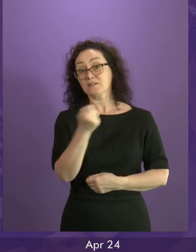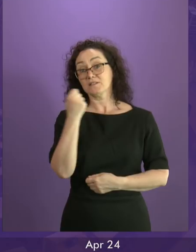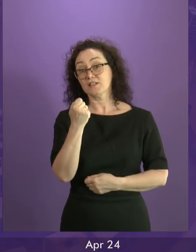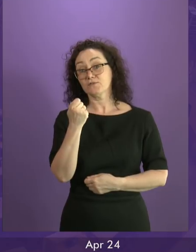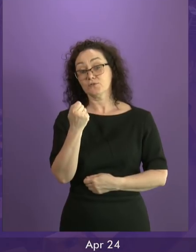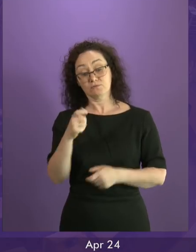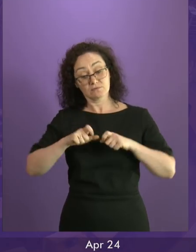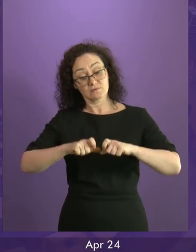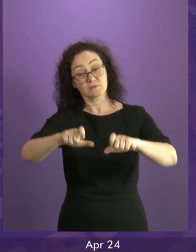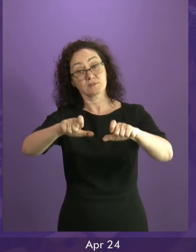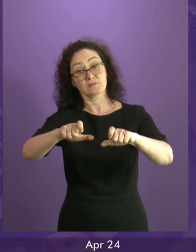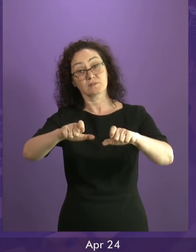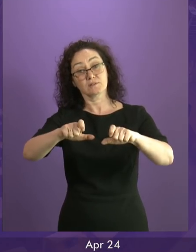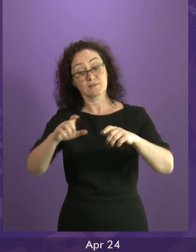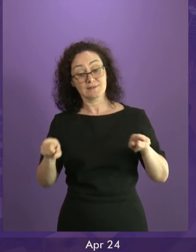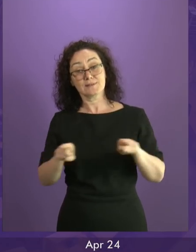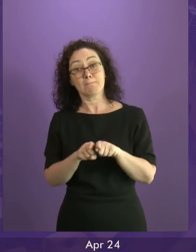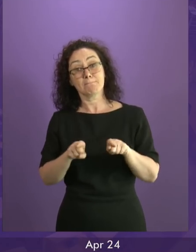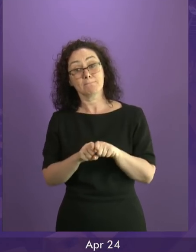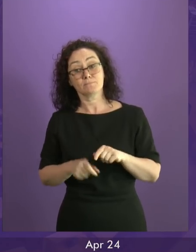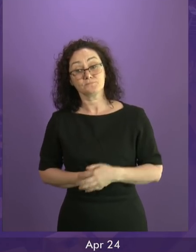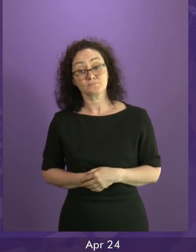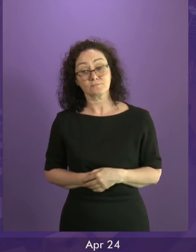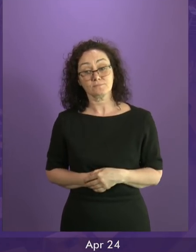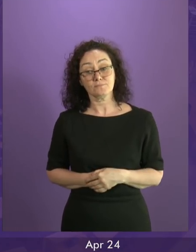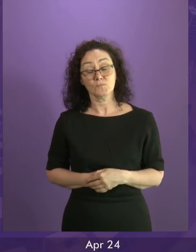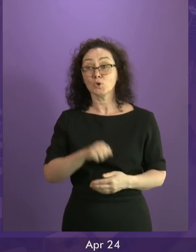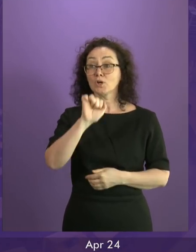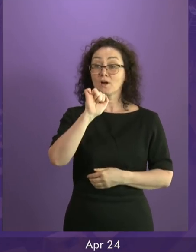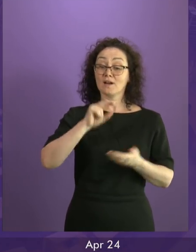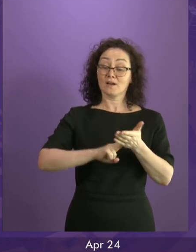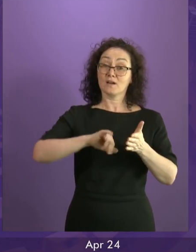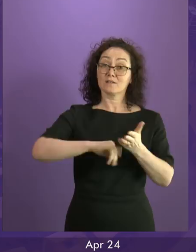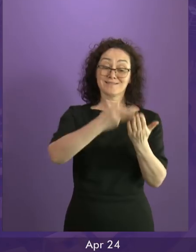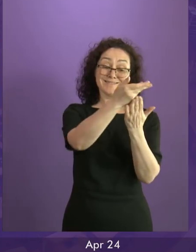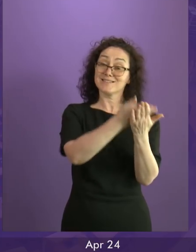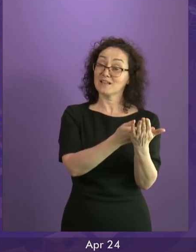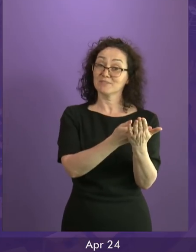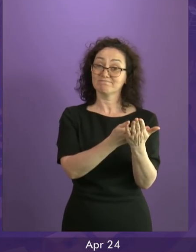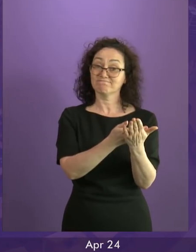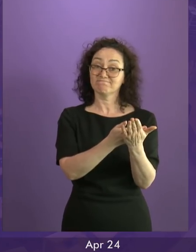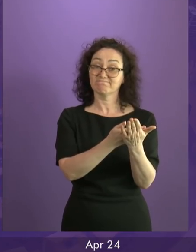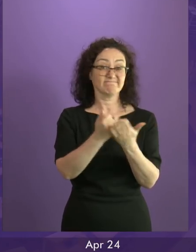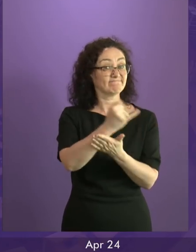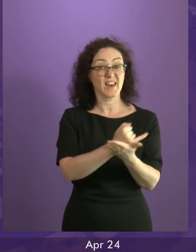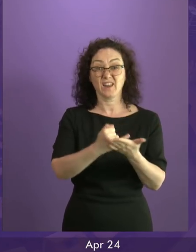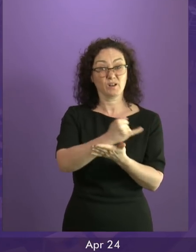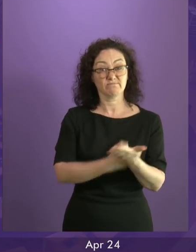that the devolution settlement is utterly inadequate. No, First Minister, it is not. But it makes the choice clear.